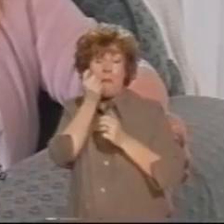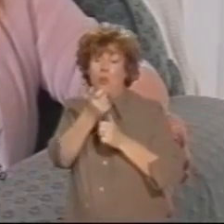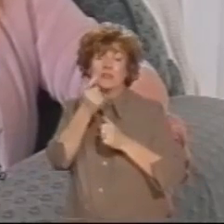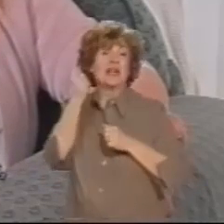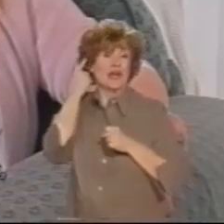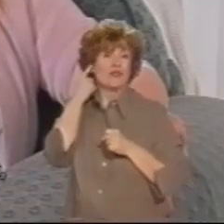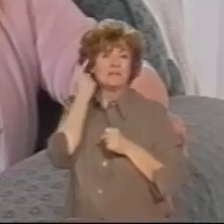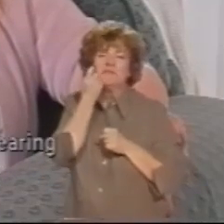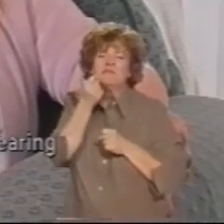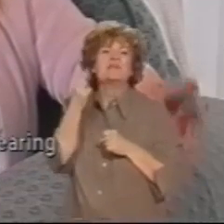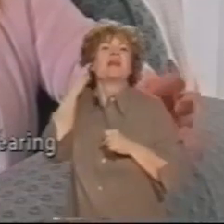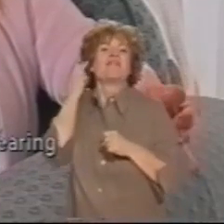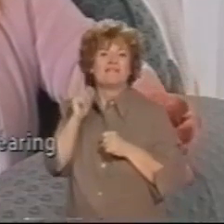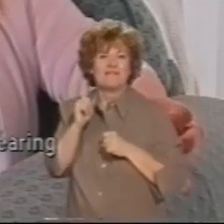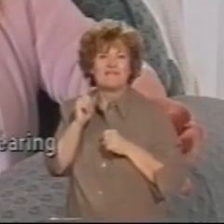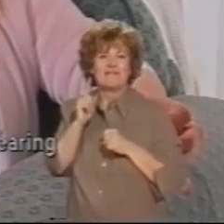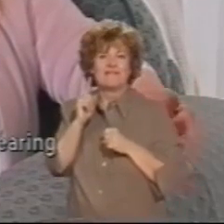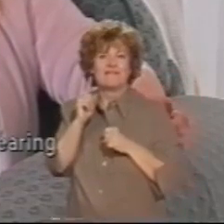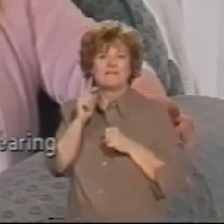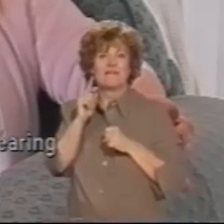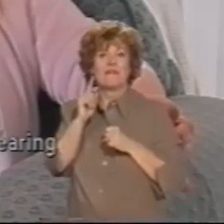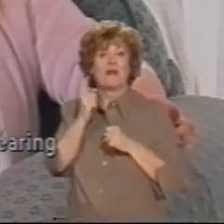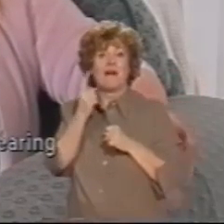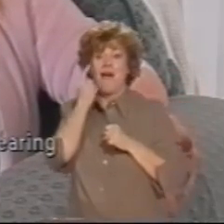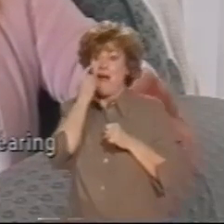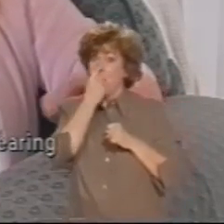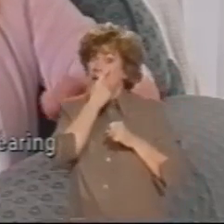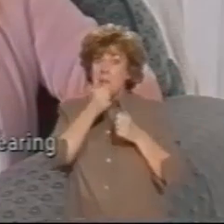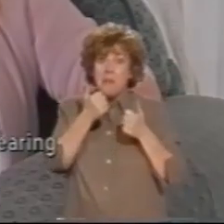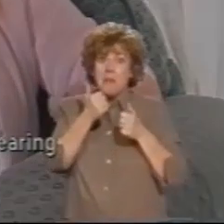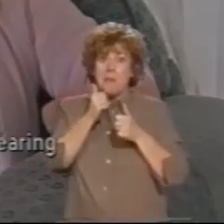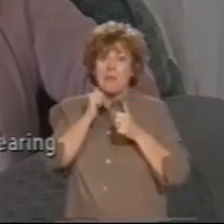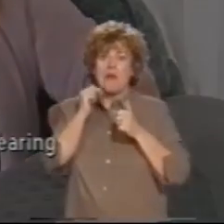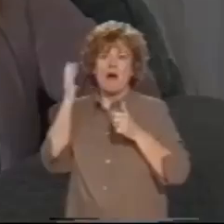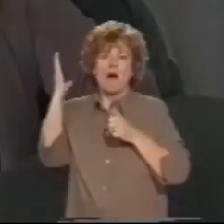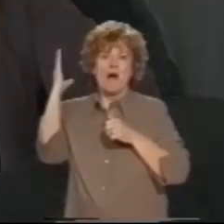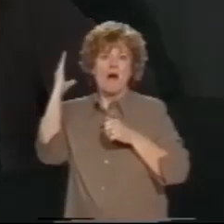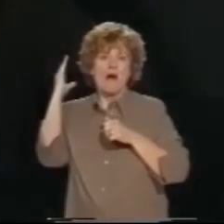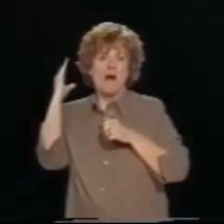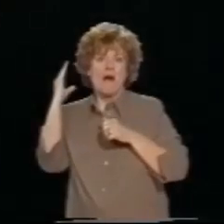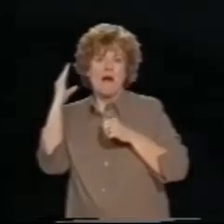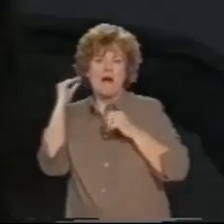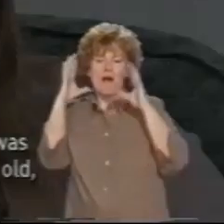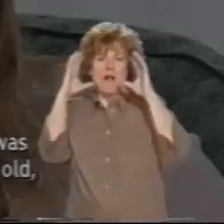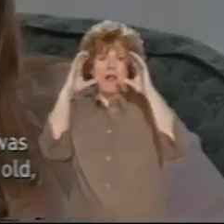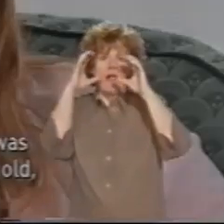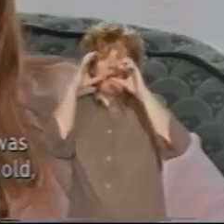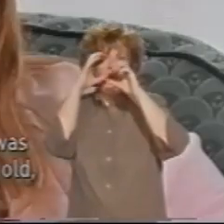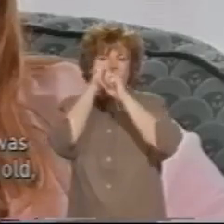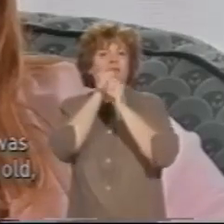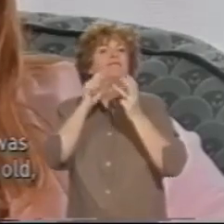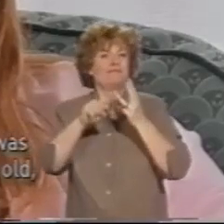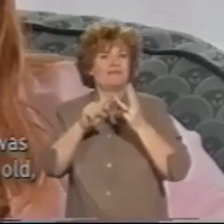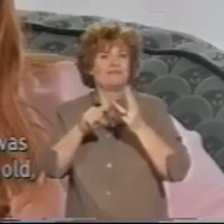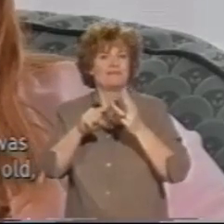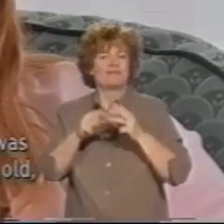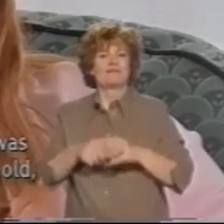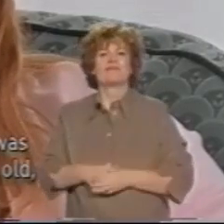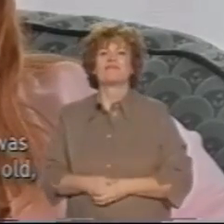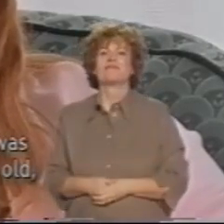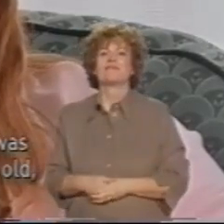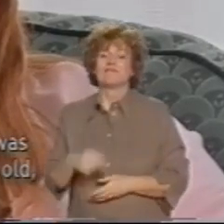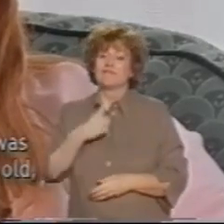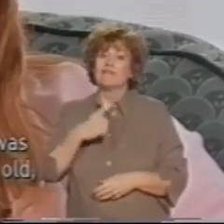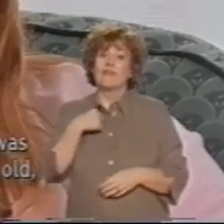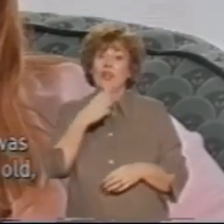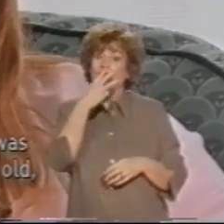loss. And the loss of sight and hearing goes side by side. They found out when I was